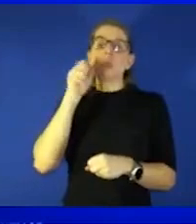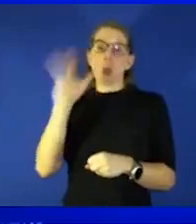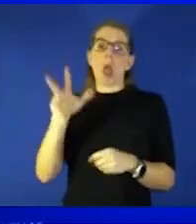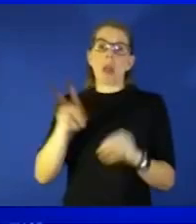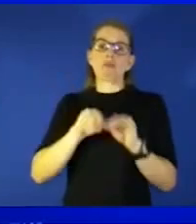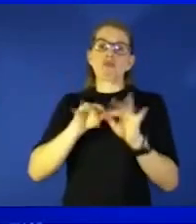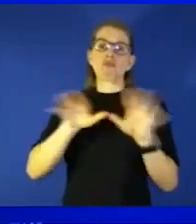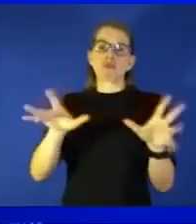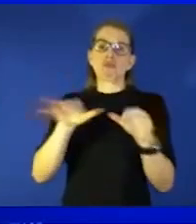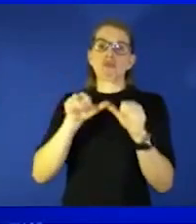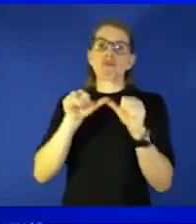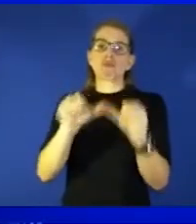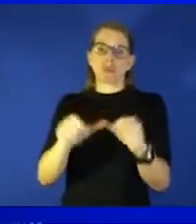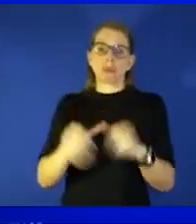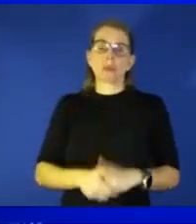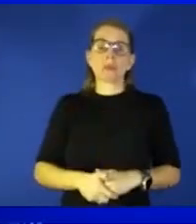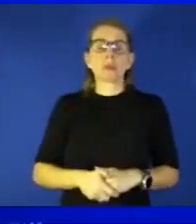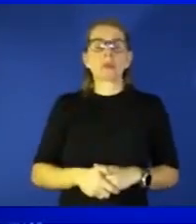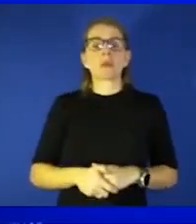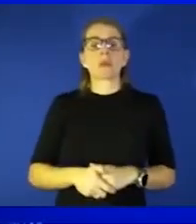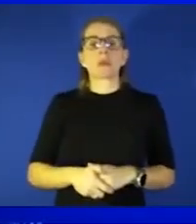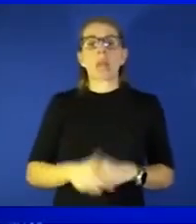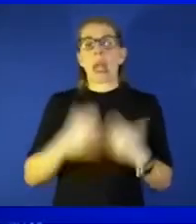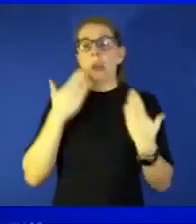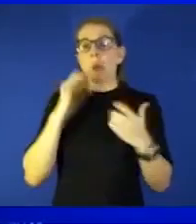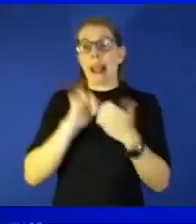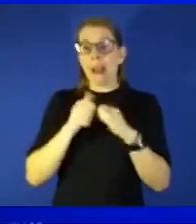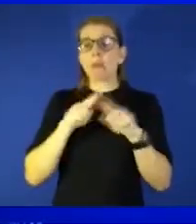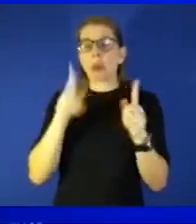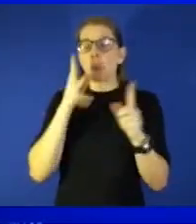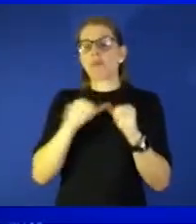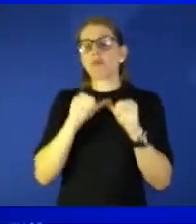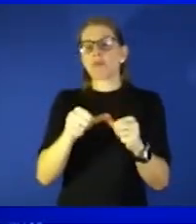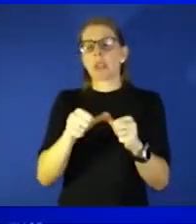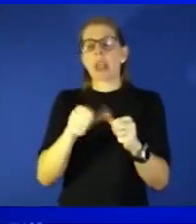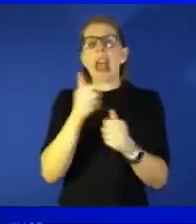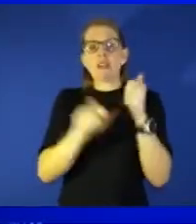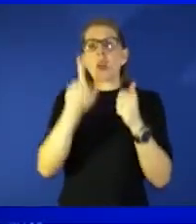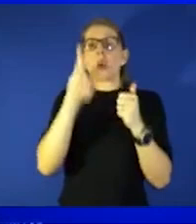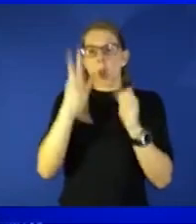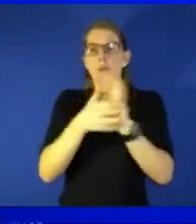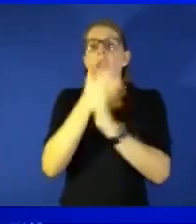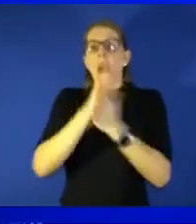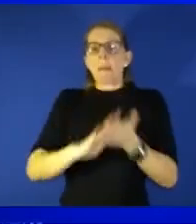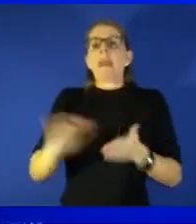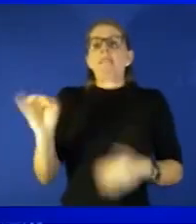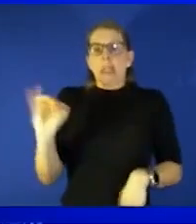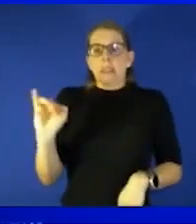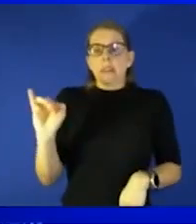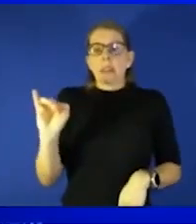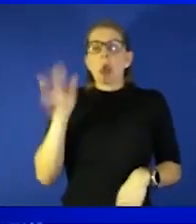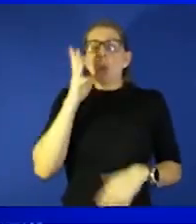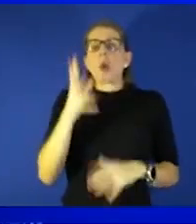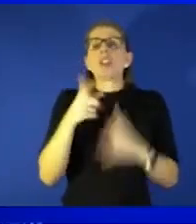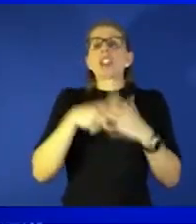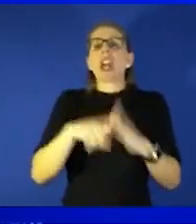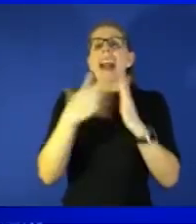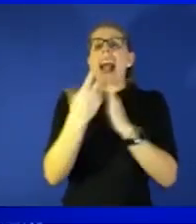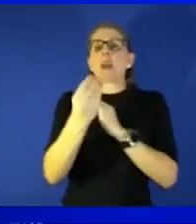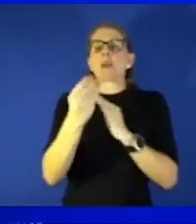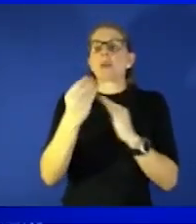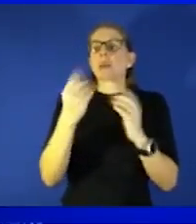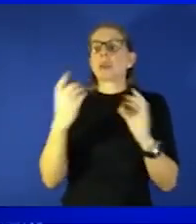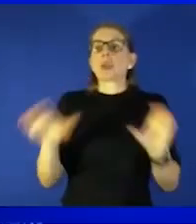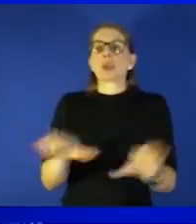more like more than likely everybody will be infected you know we will start to get out and do things but we will do them safely and